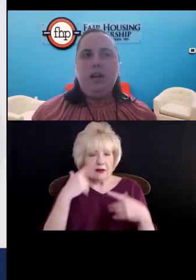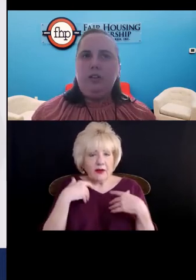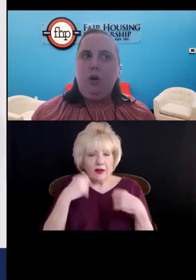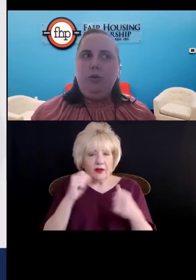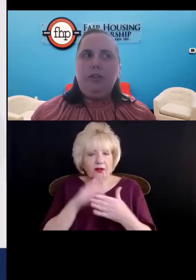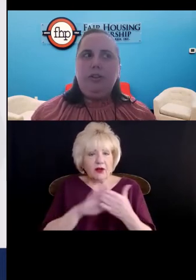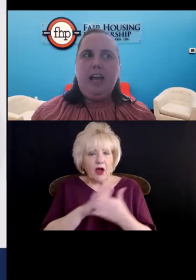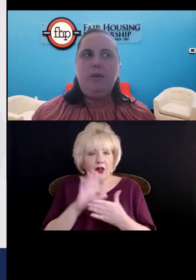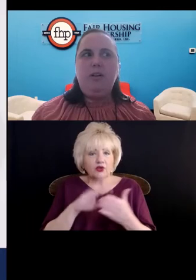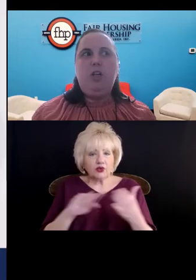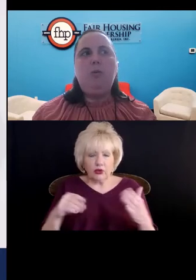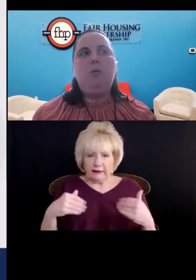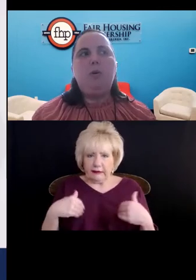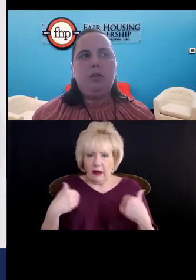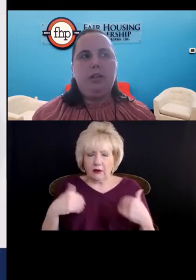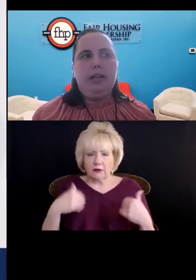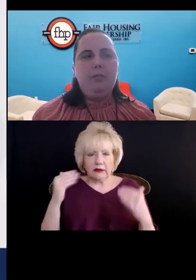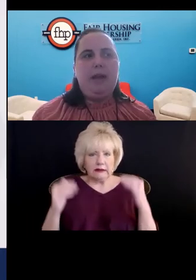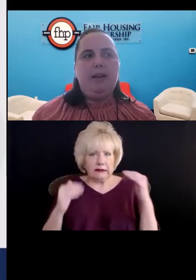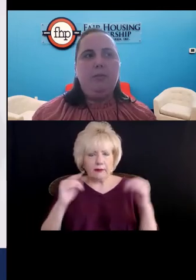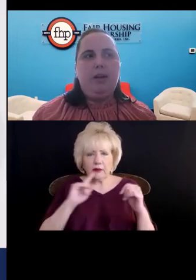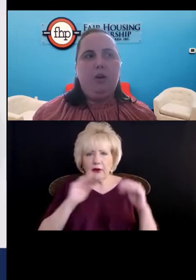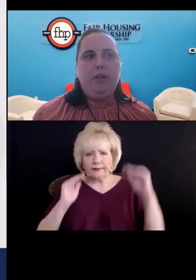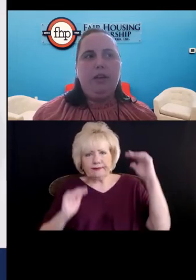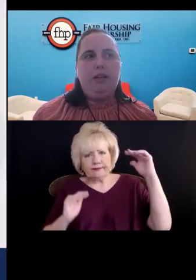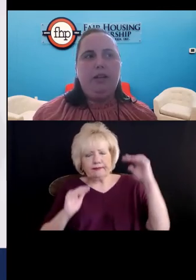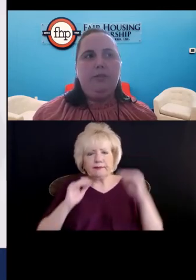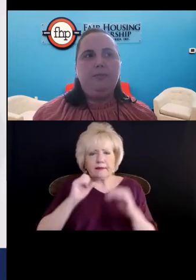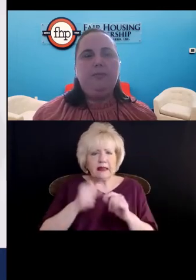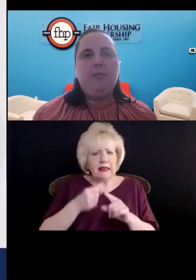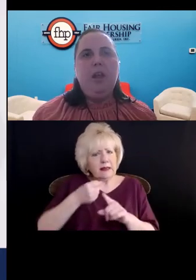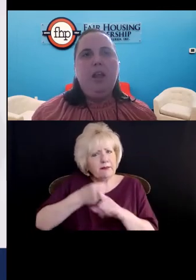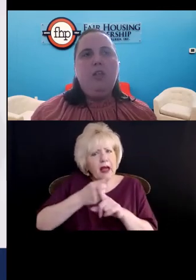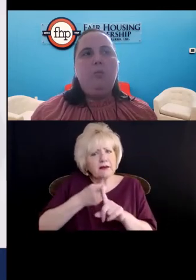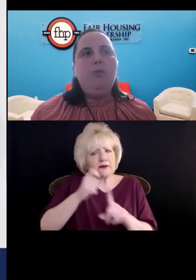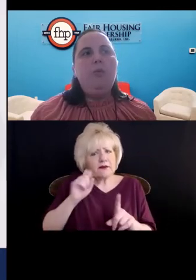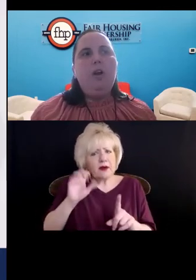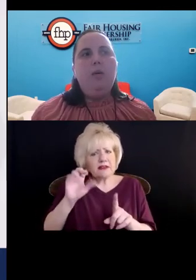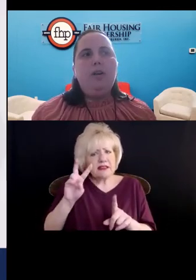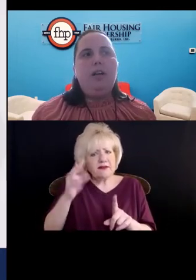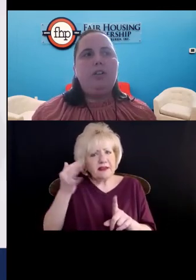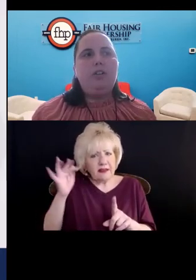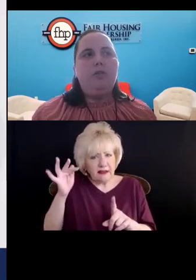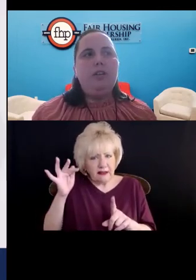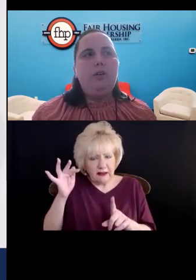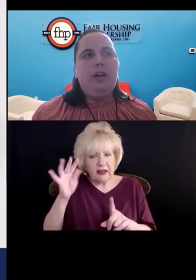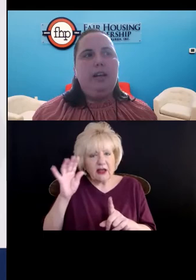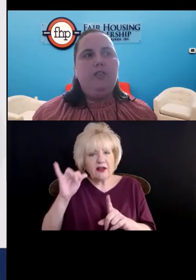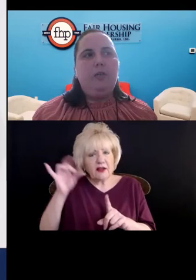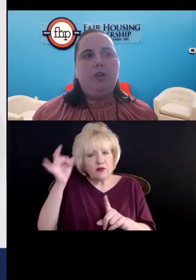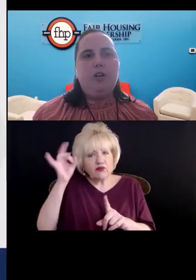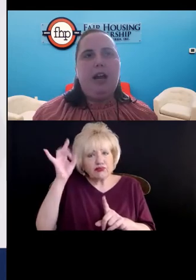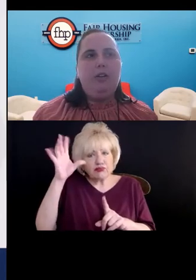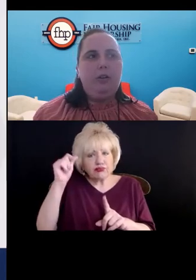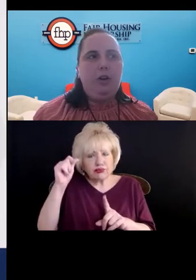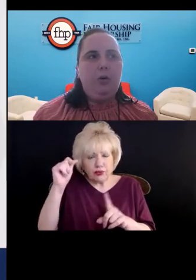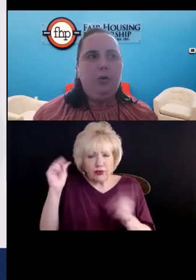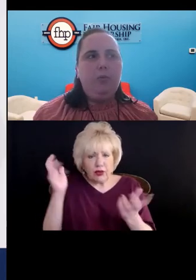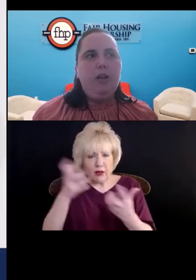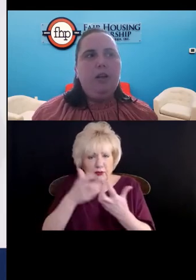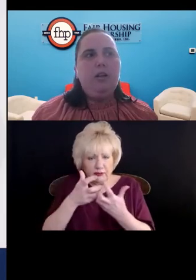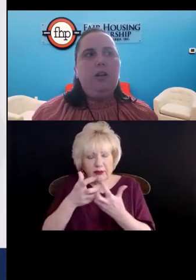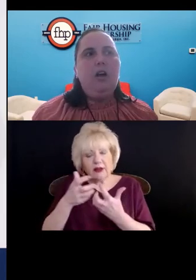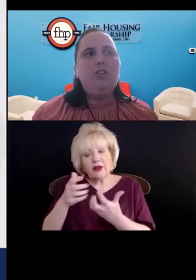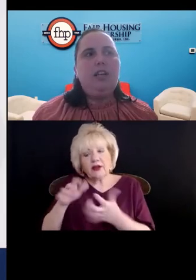who are young adults have been disproportionately impacted by COVID-19. The brutal combination of relocating from their childhood